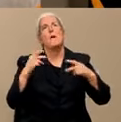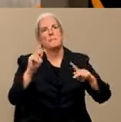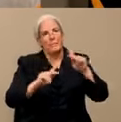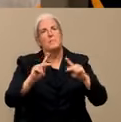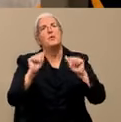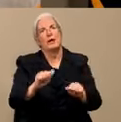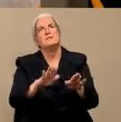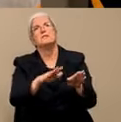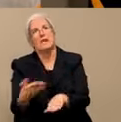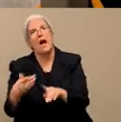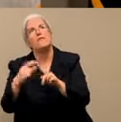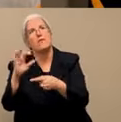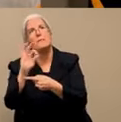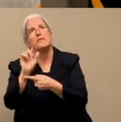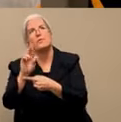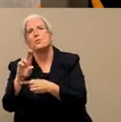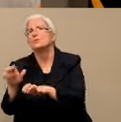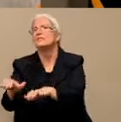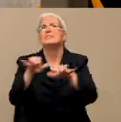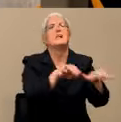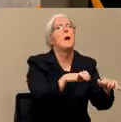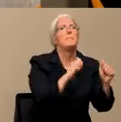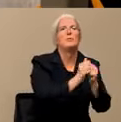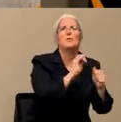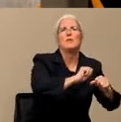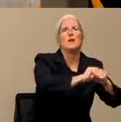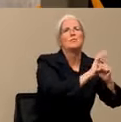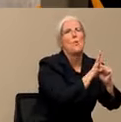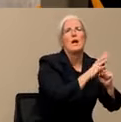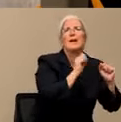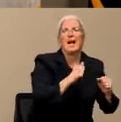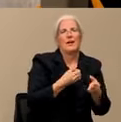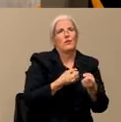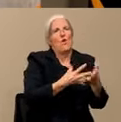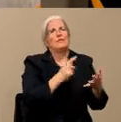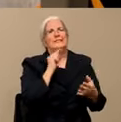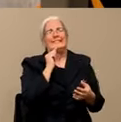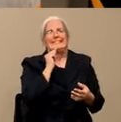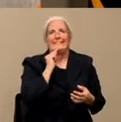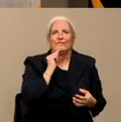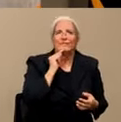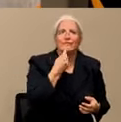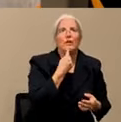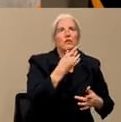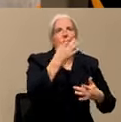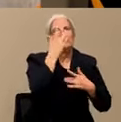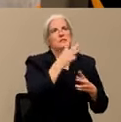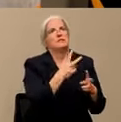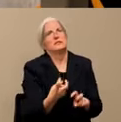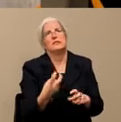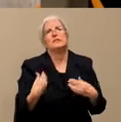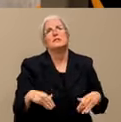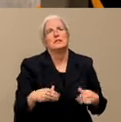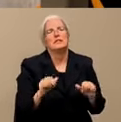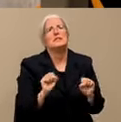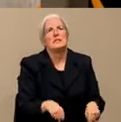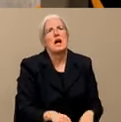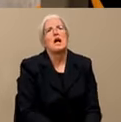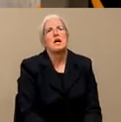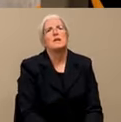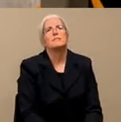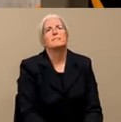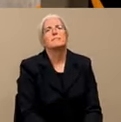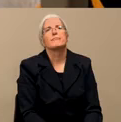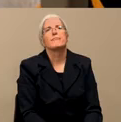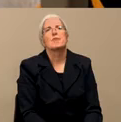severe disease. It can really cause severe disease in general. How sick can people really get from